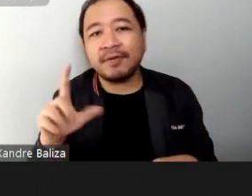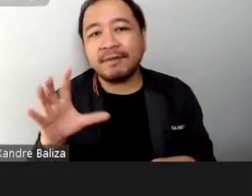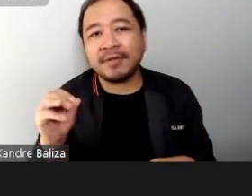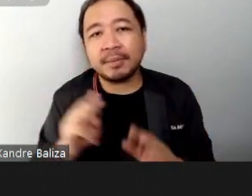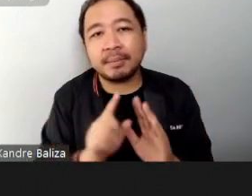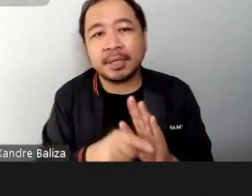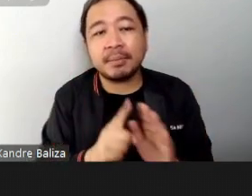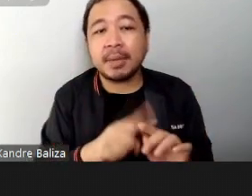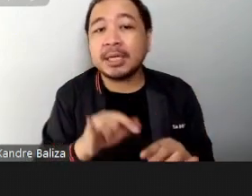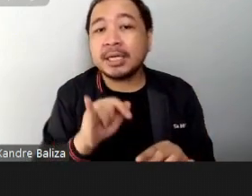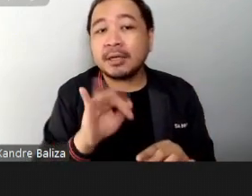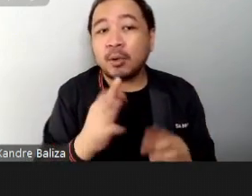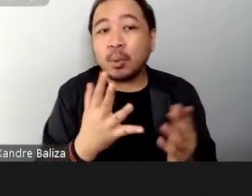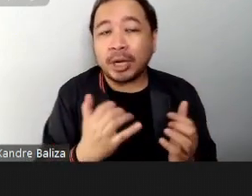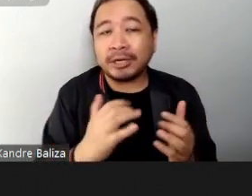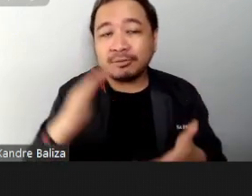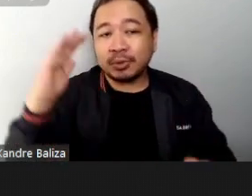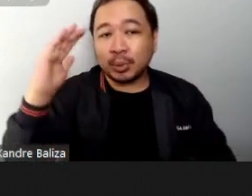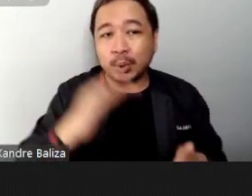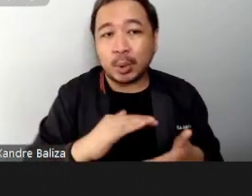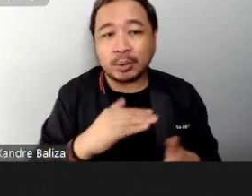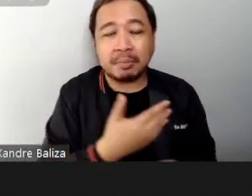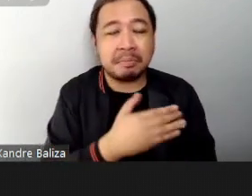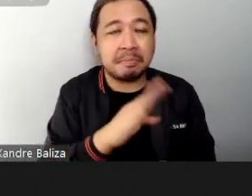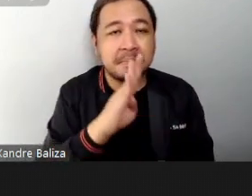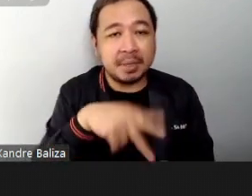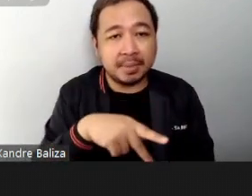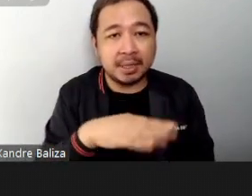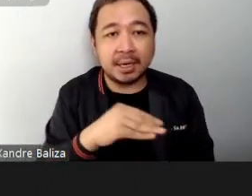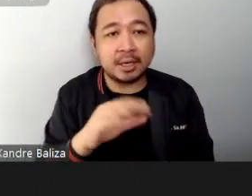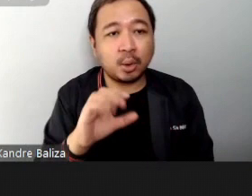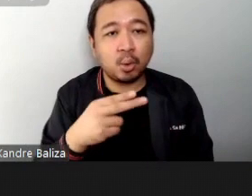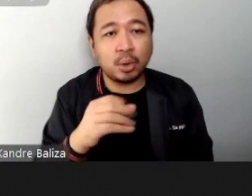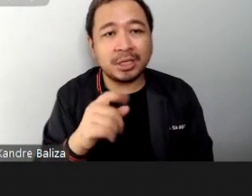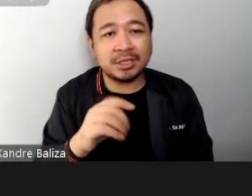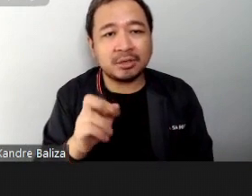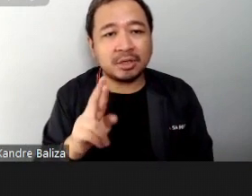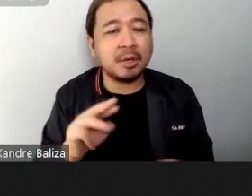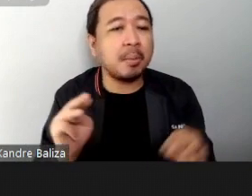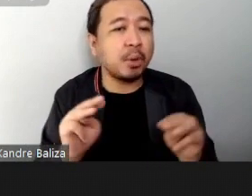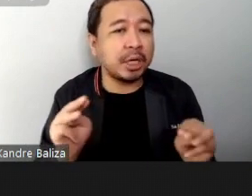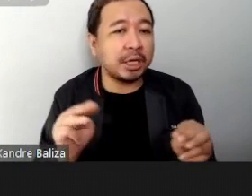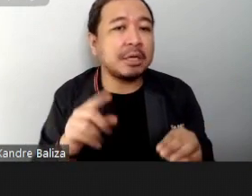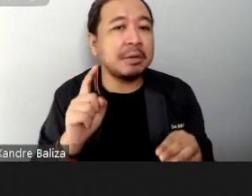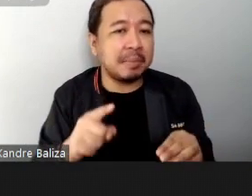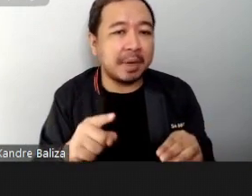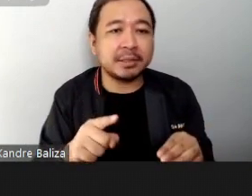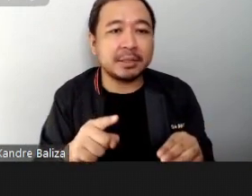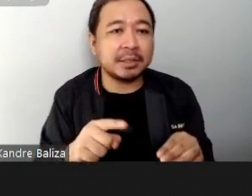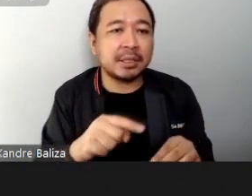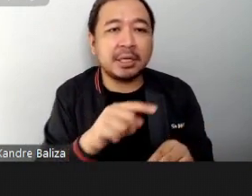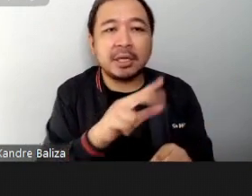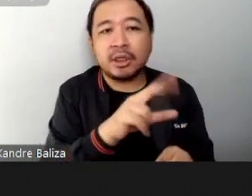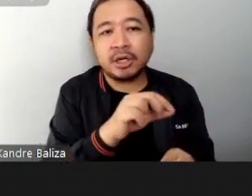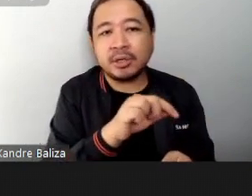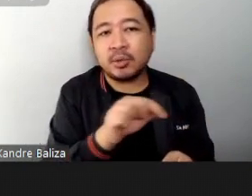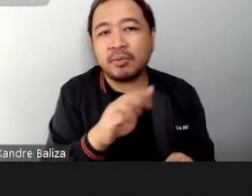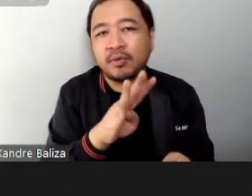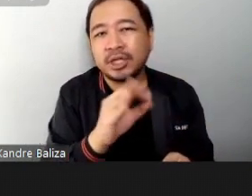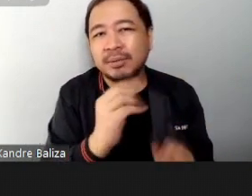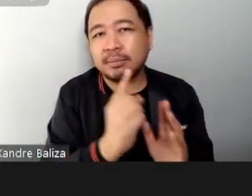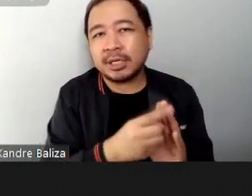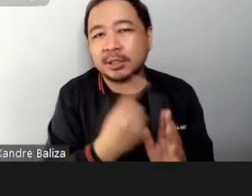lower blood pressure and cholesterol moderate and high intensity exercises should be done for up to 30 to 40 minutes per day